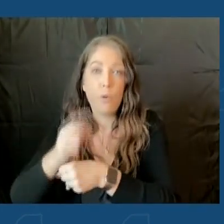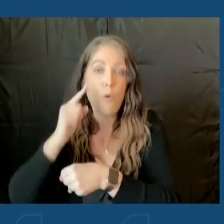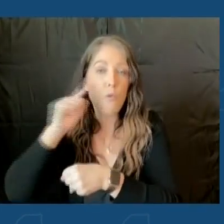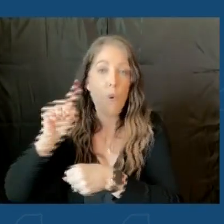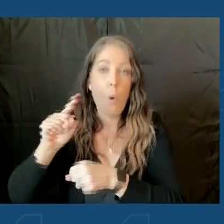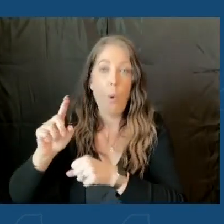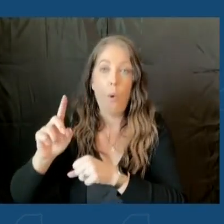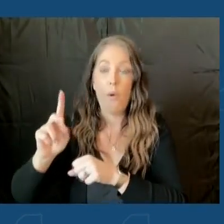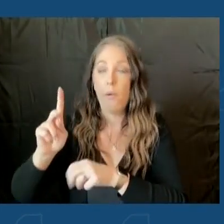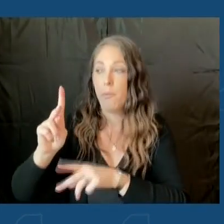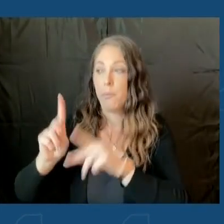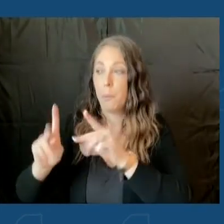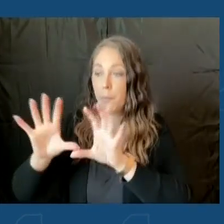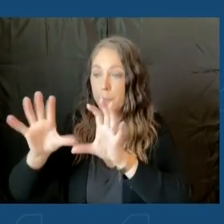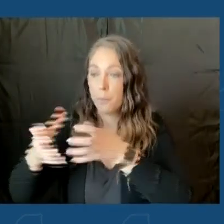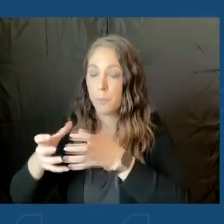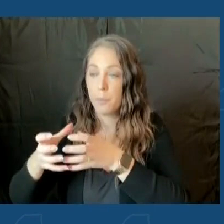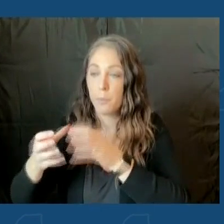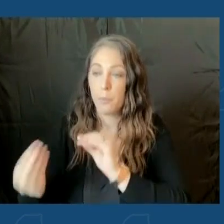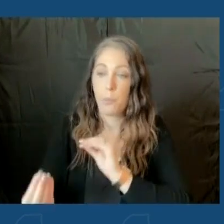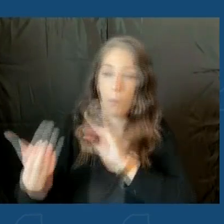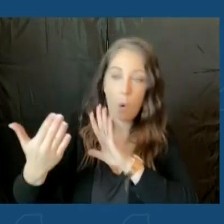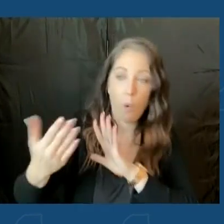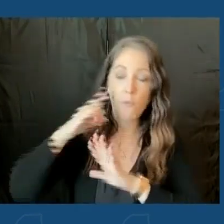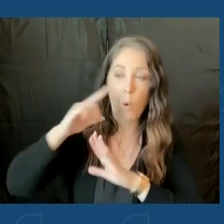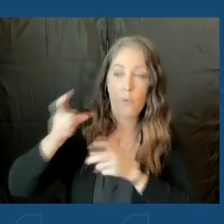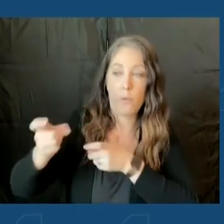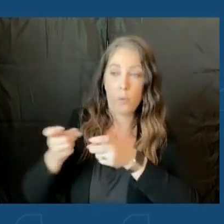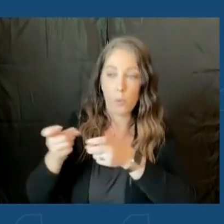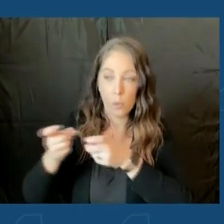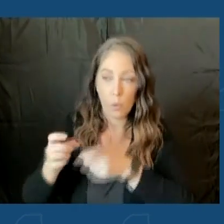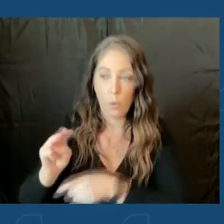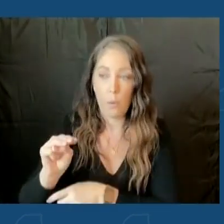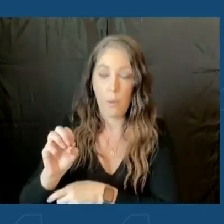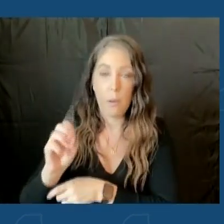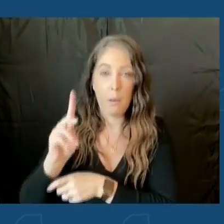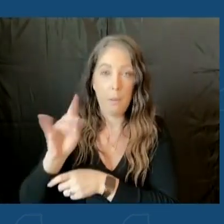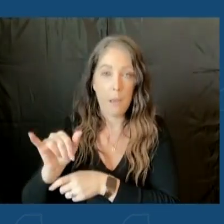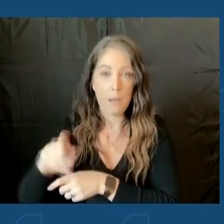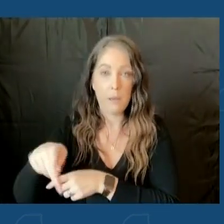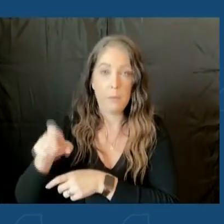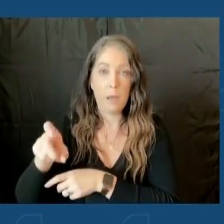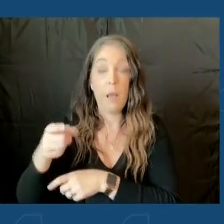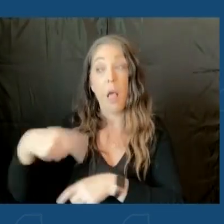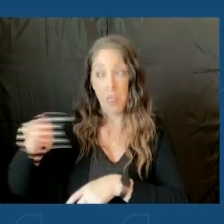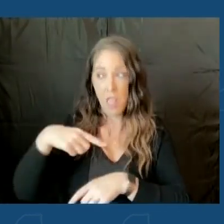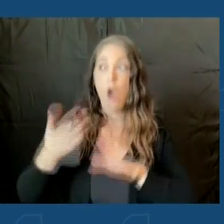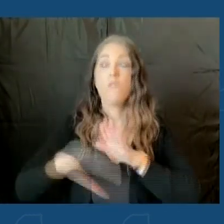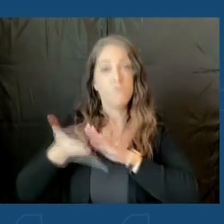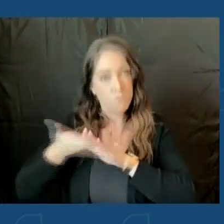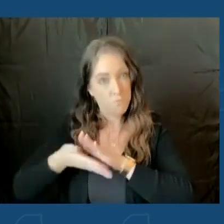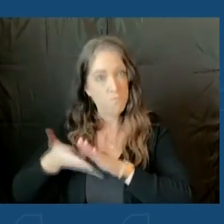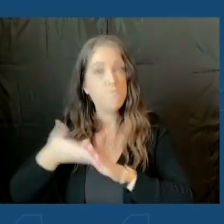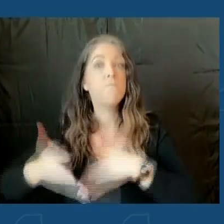approaches to controlling monkeypox. They're revving up production, more vaccines on the way.